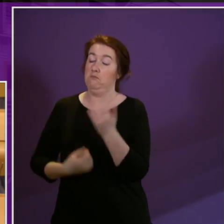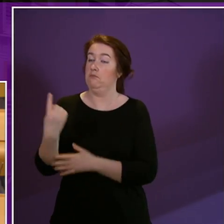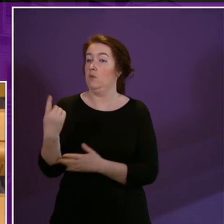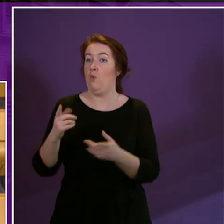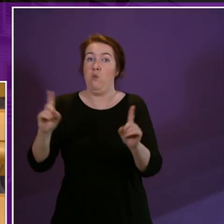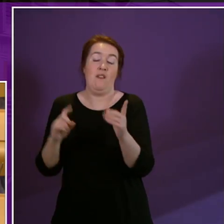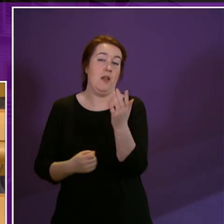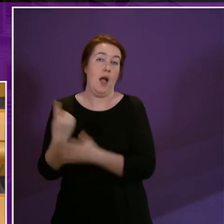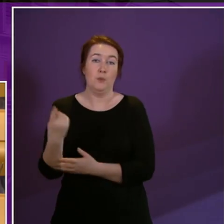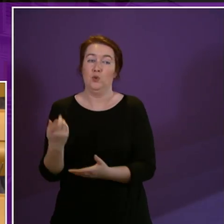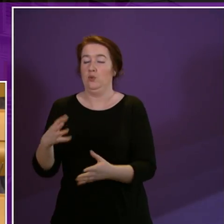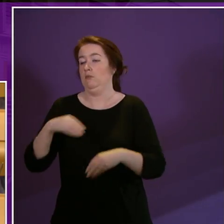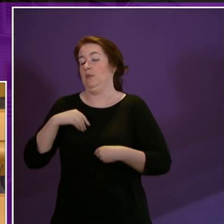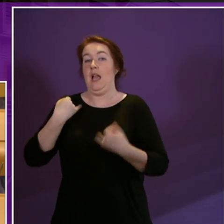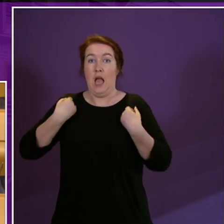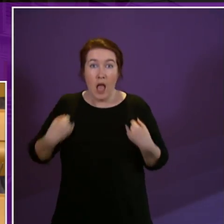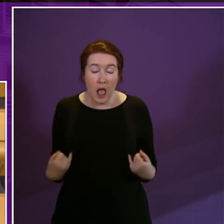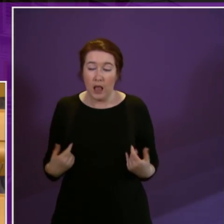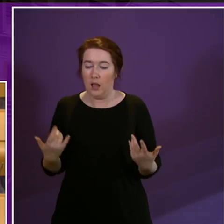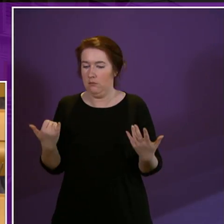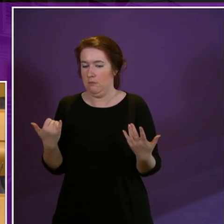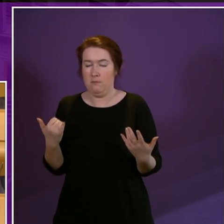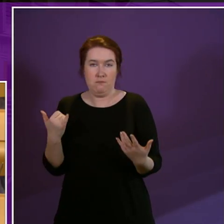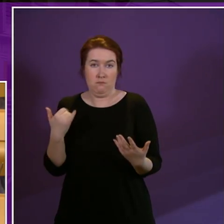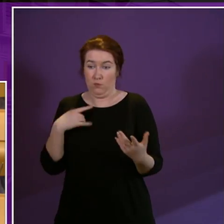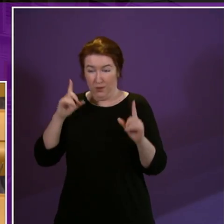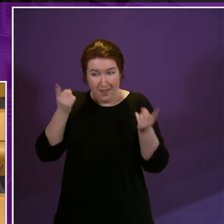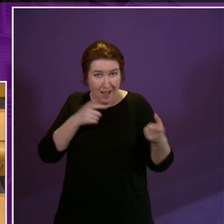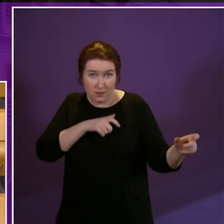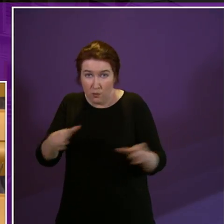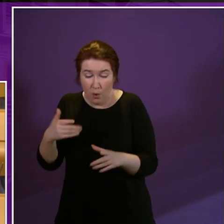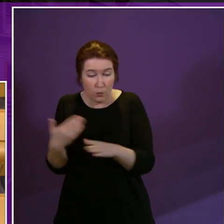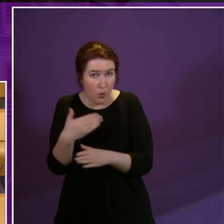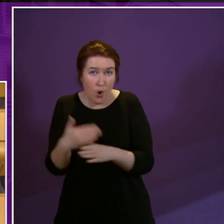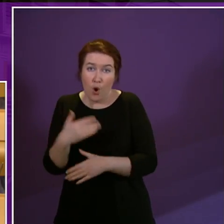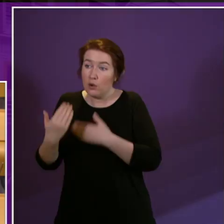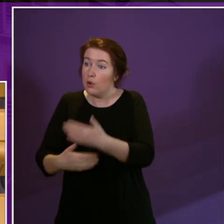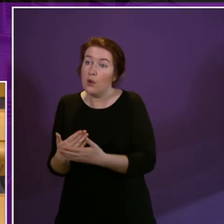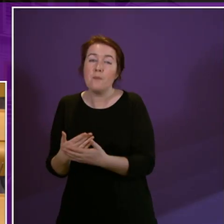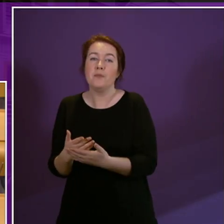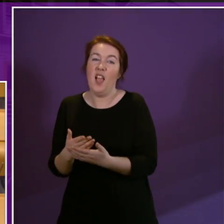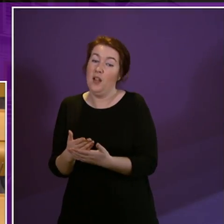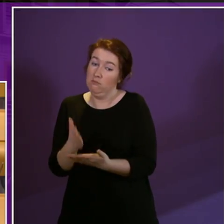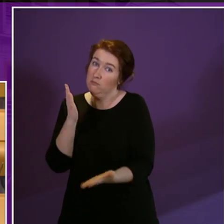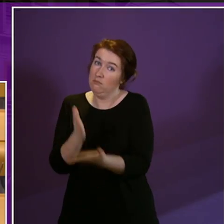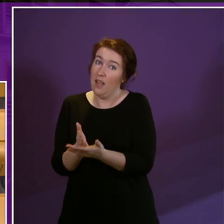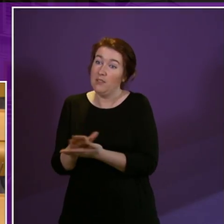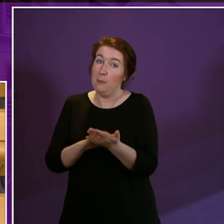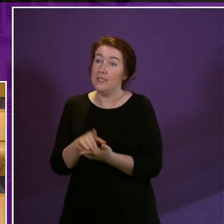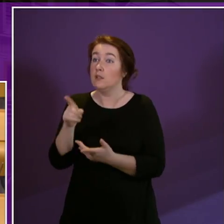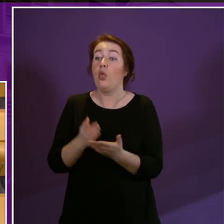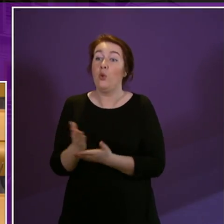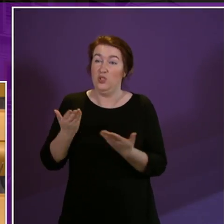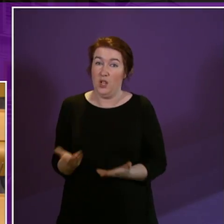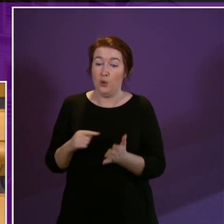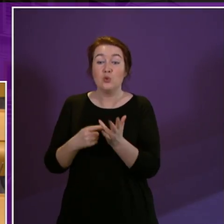you become ill and you're not able to continue to work in life, then be sure of one thing, this current Tory